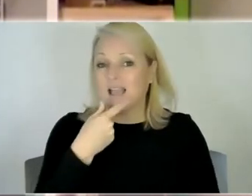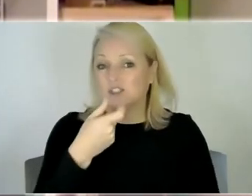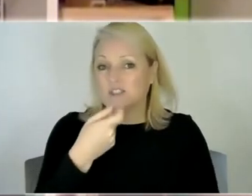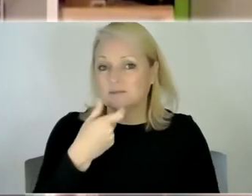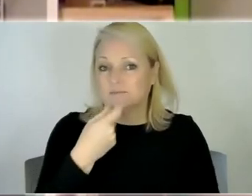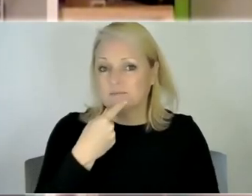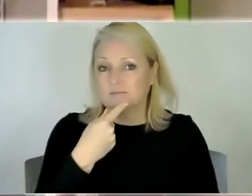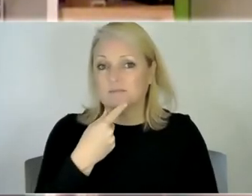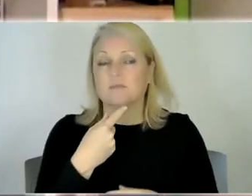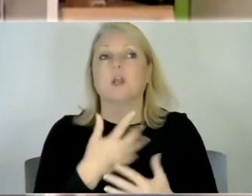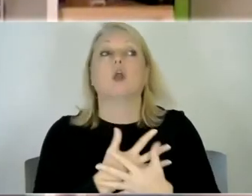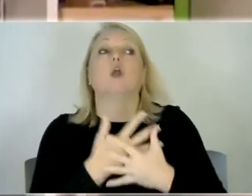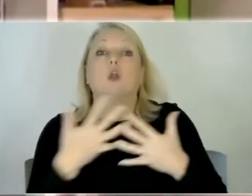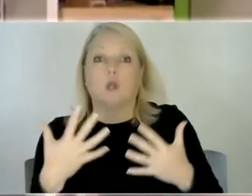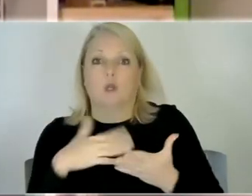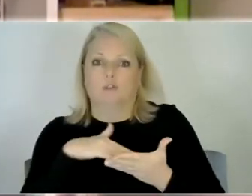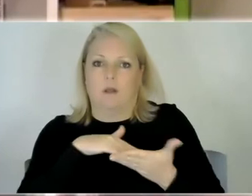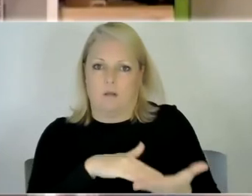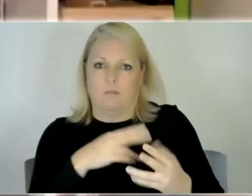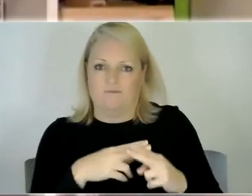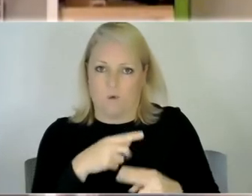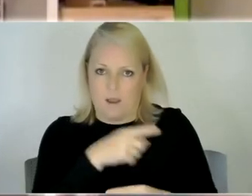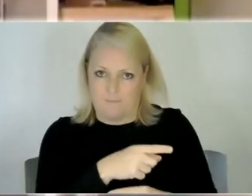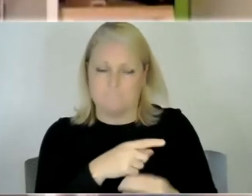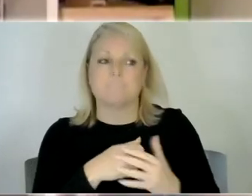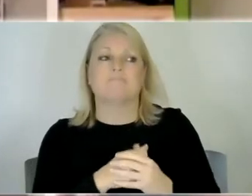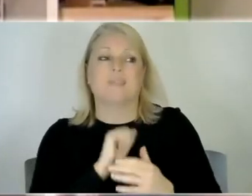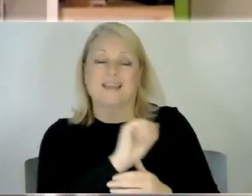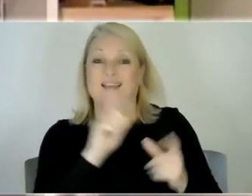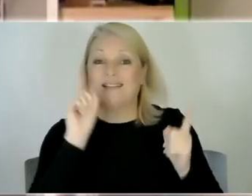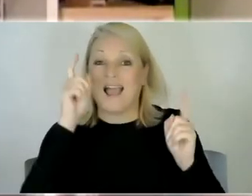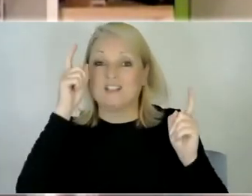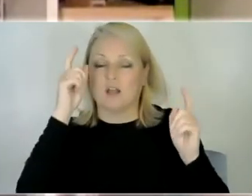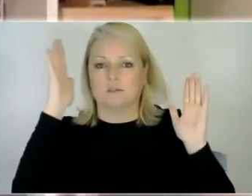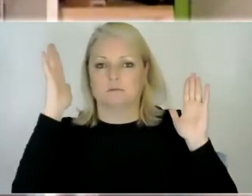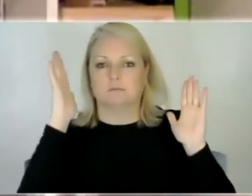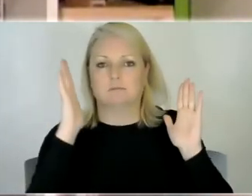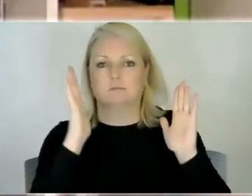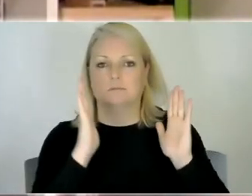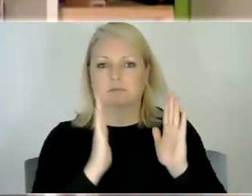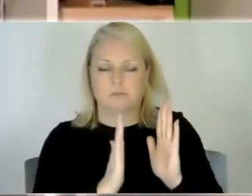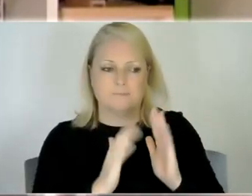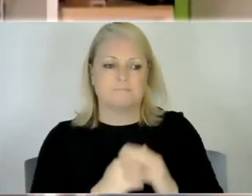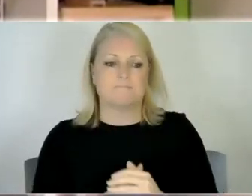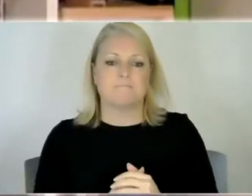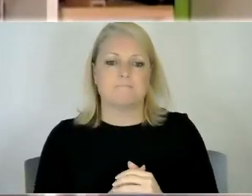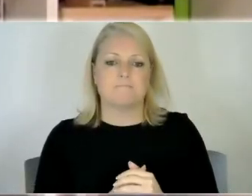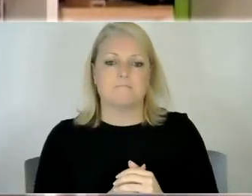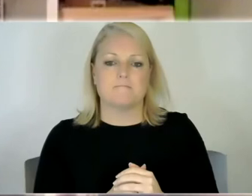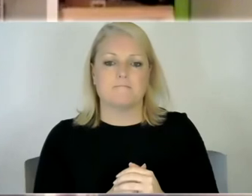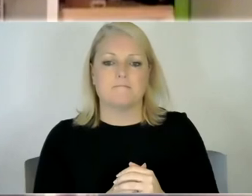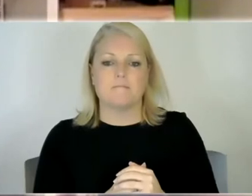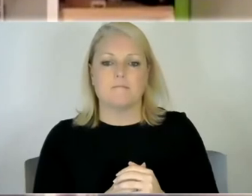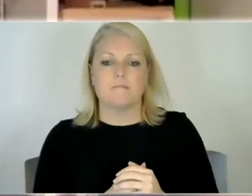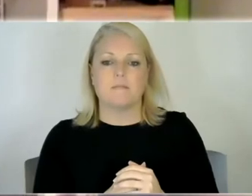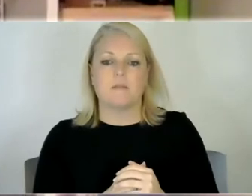that seemed to help uh decrease his anxiety um and then tied in